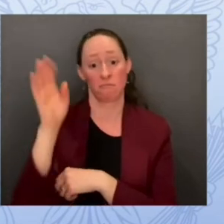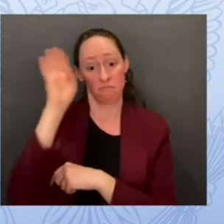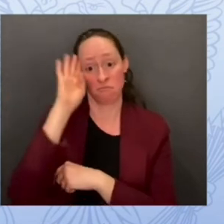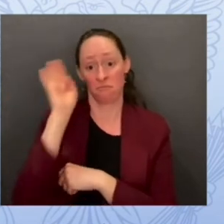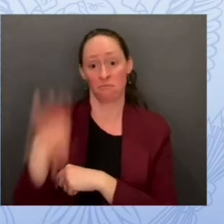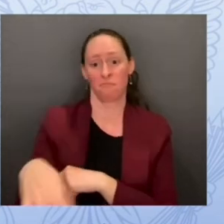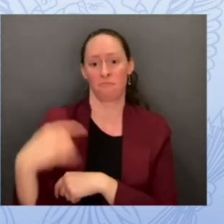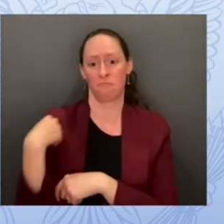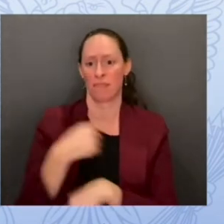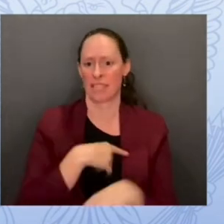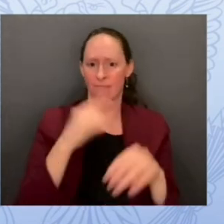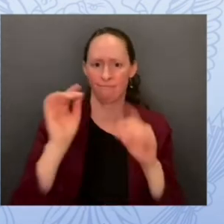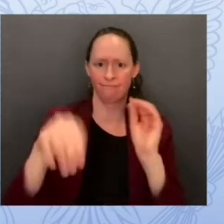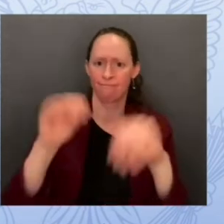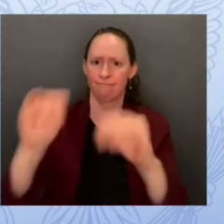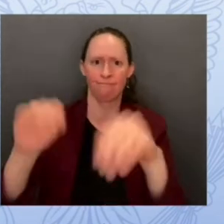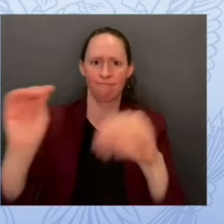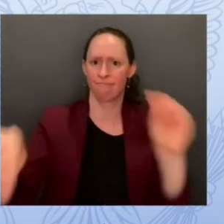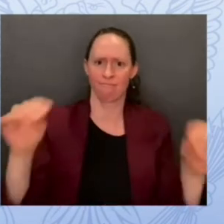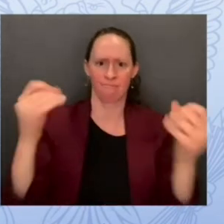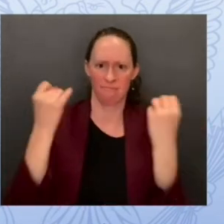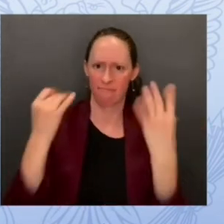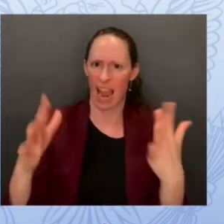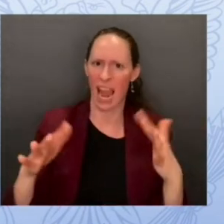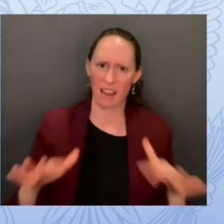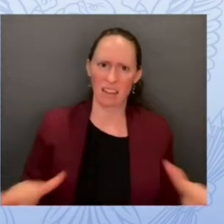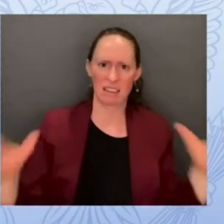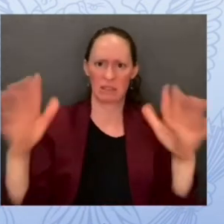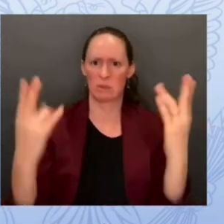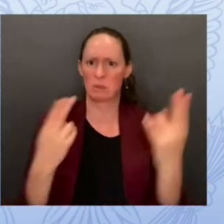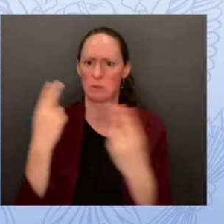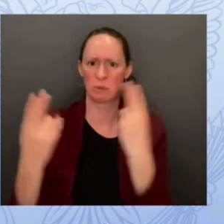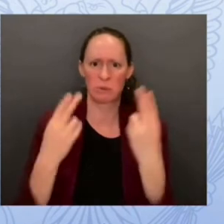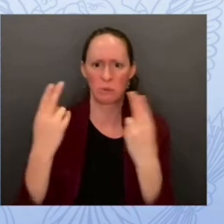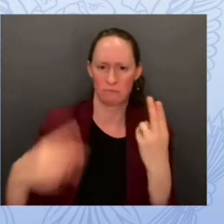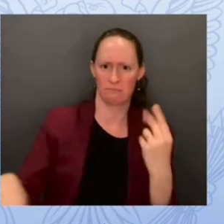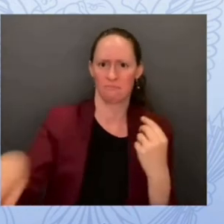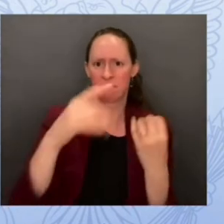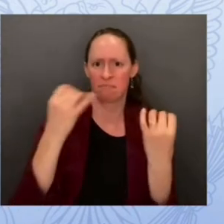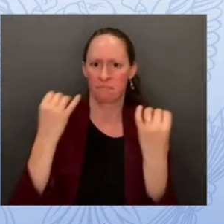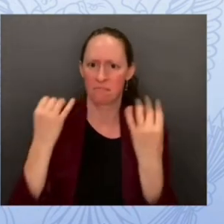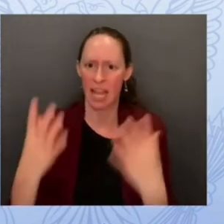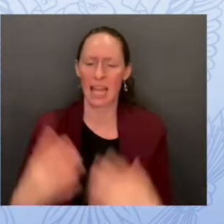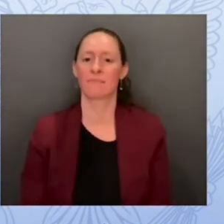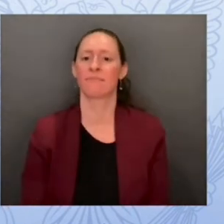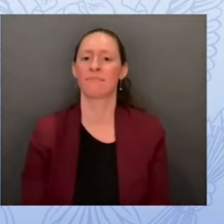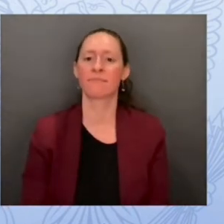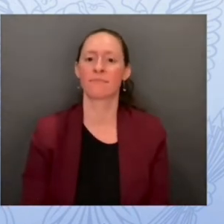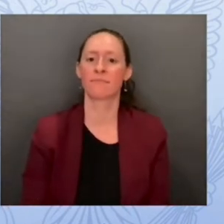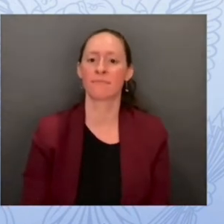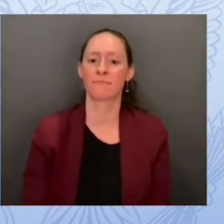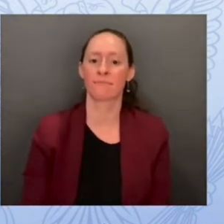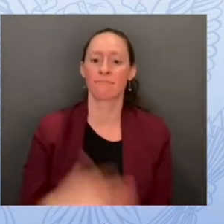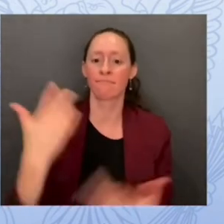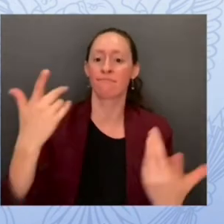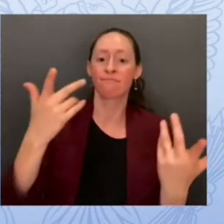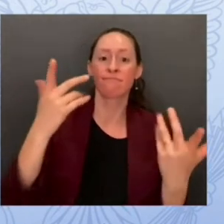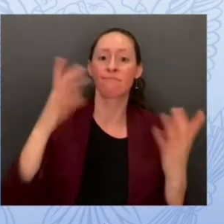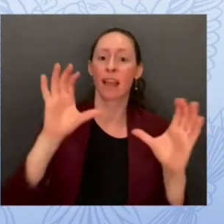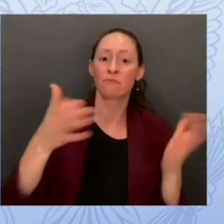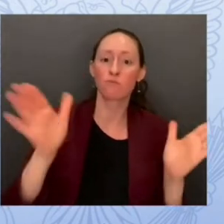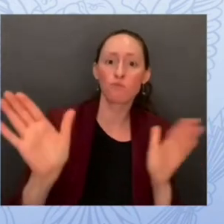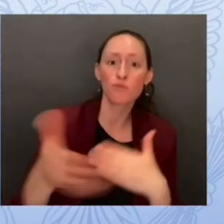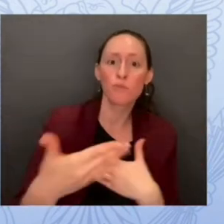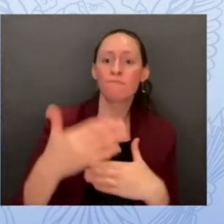operations our schoology classroom solutions our talented uh teacher recruitment empowerment solutions our analytics our